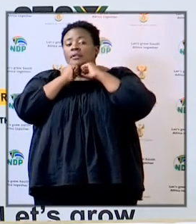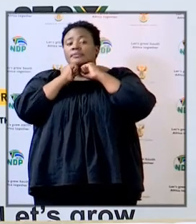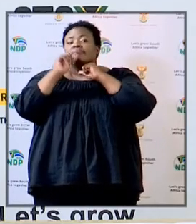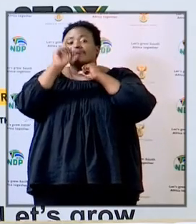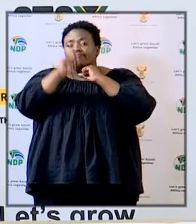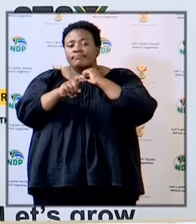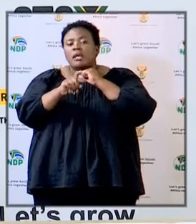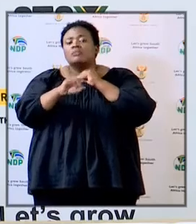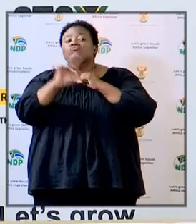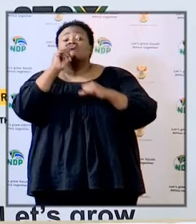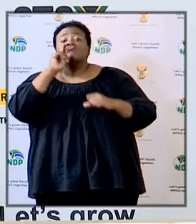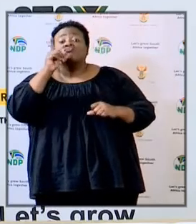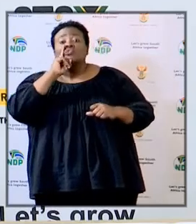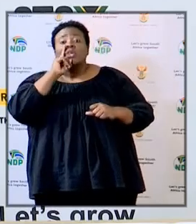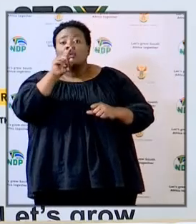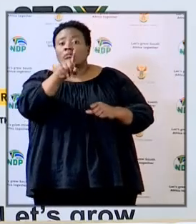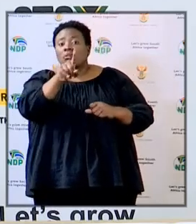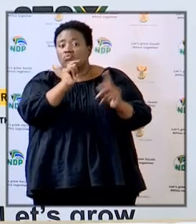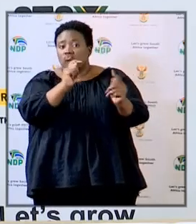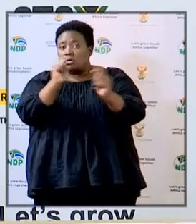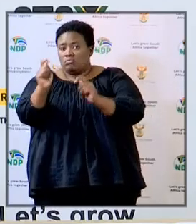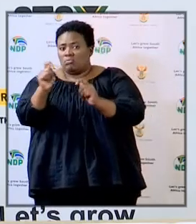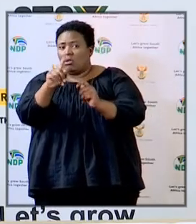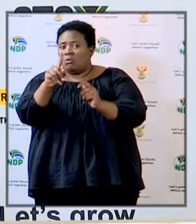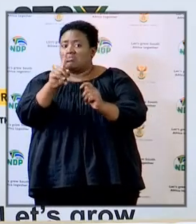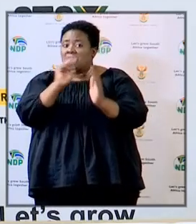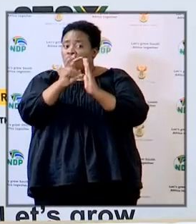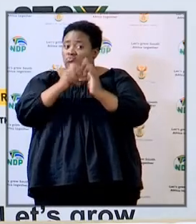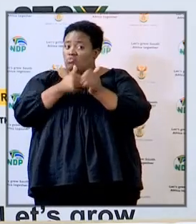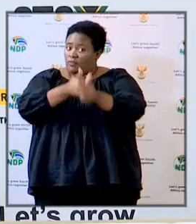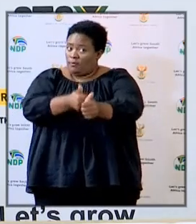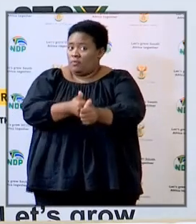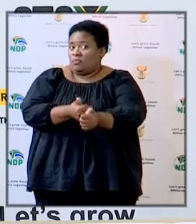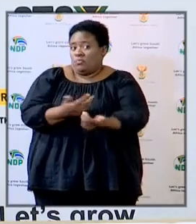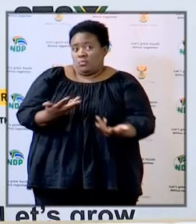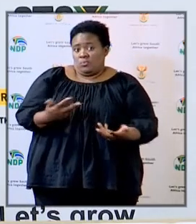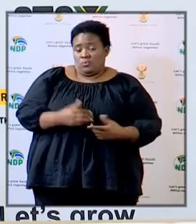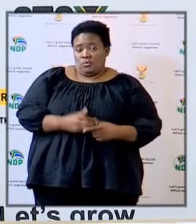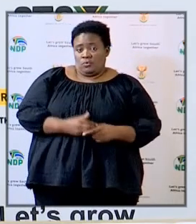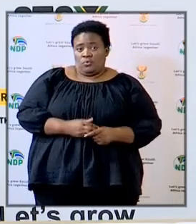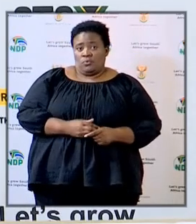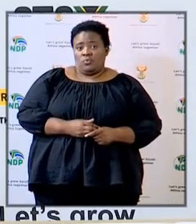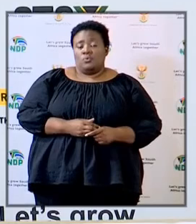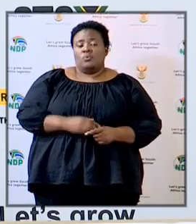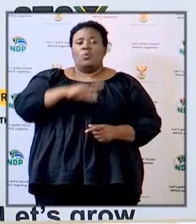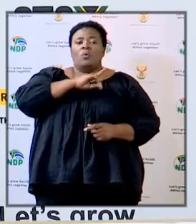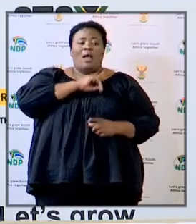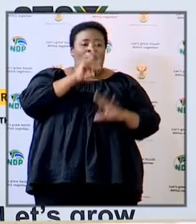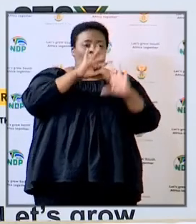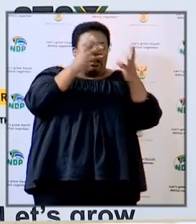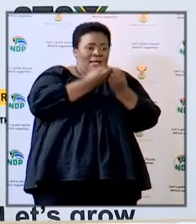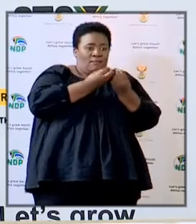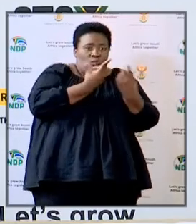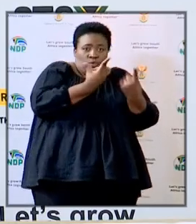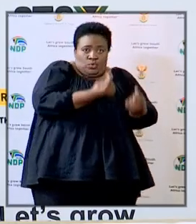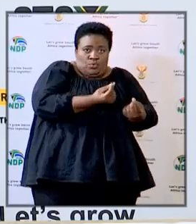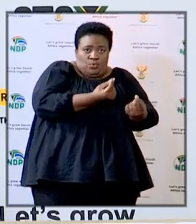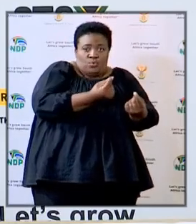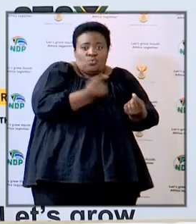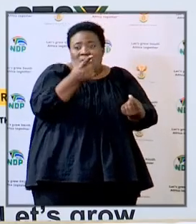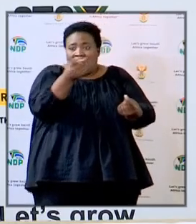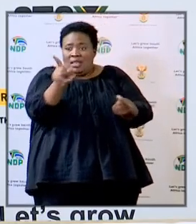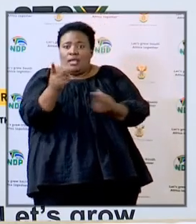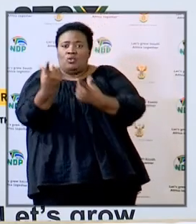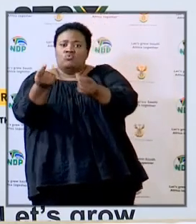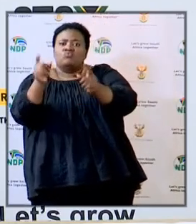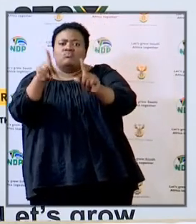and make sure that what we do on the right hand side they also do on the left hand side so that there's synergy in what we are doing